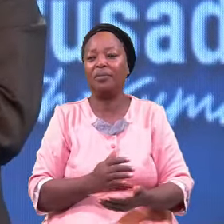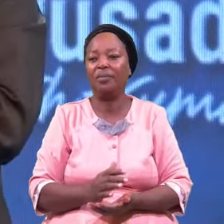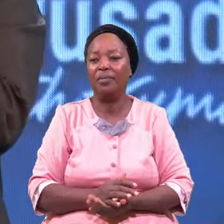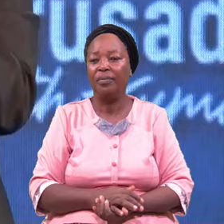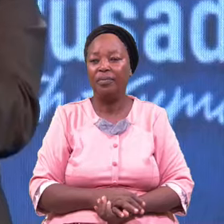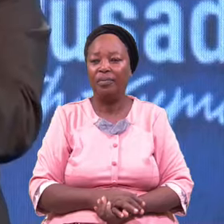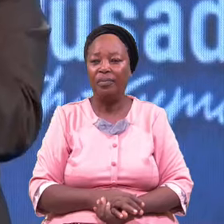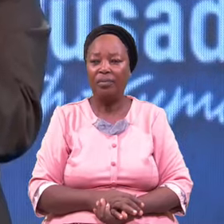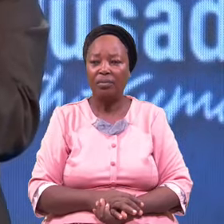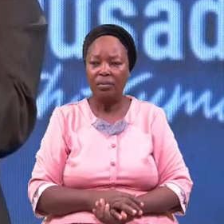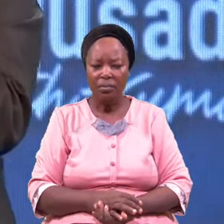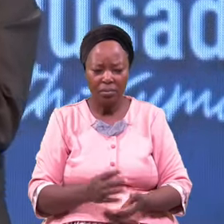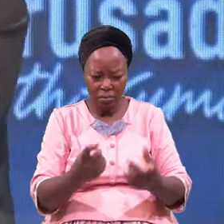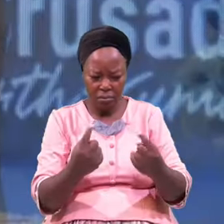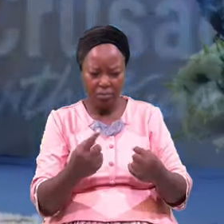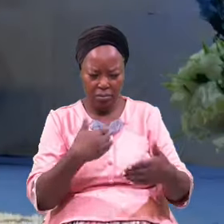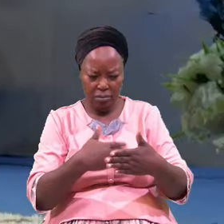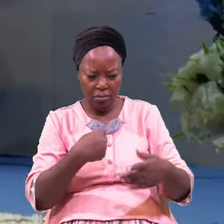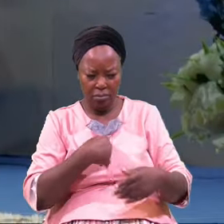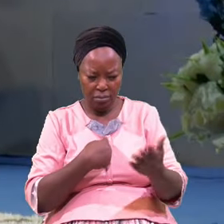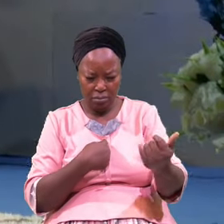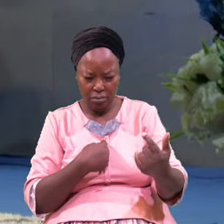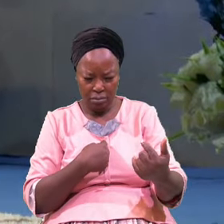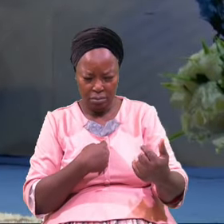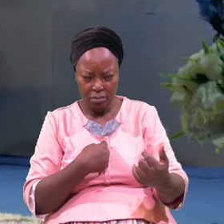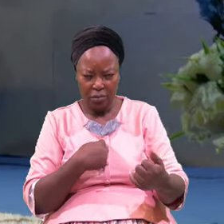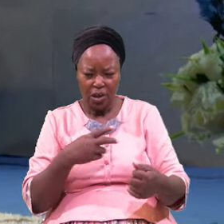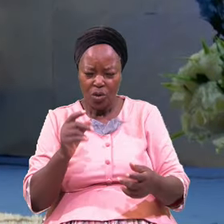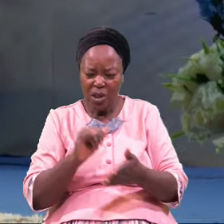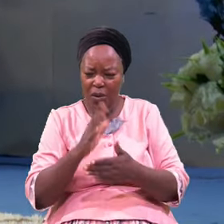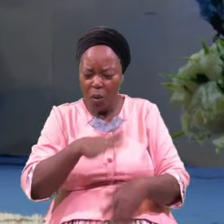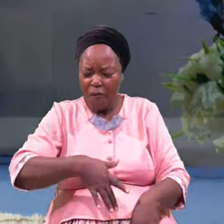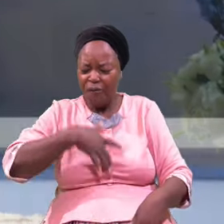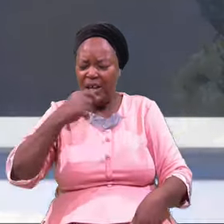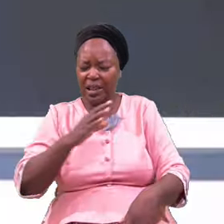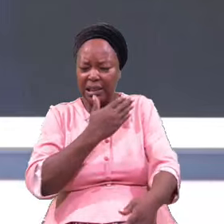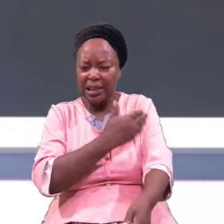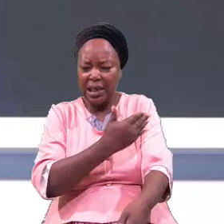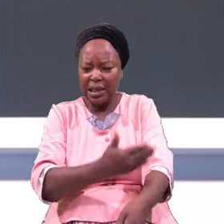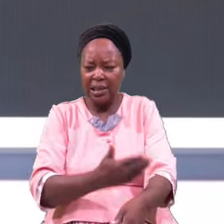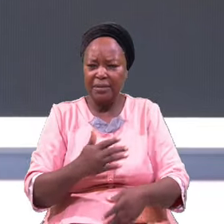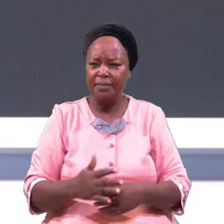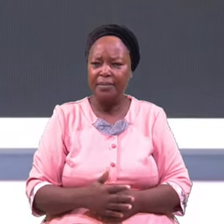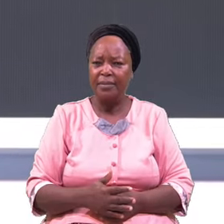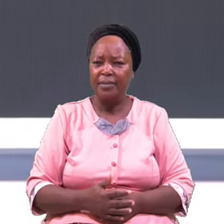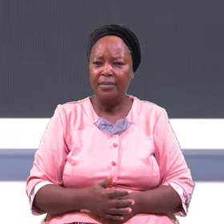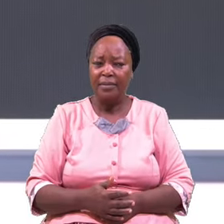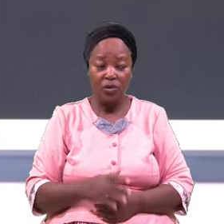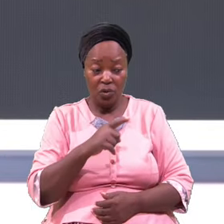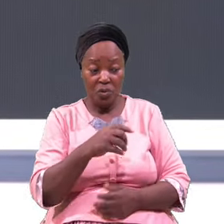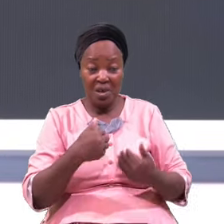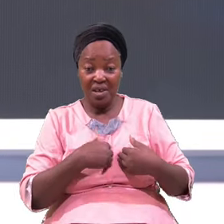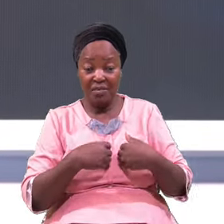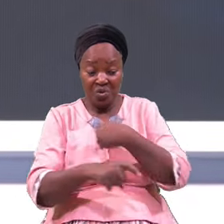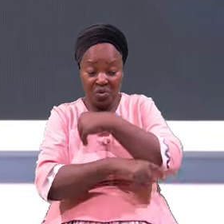Come Near Here To Feel His Hand He Has Stolen The Skin